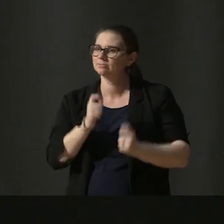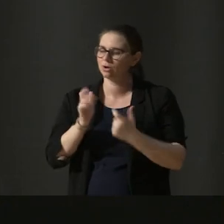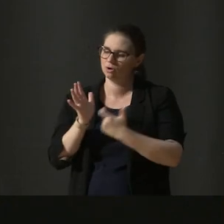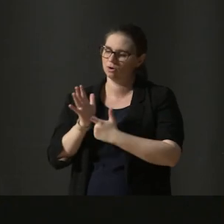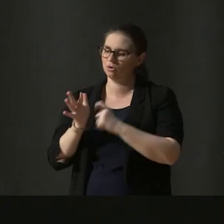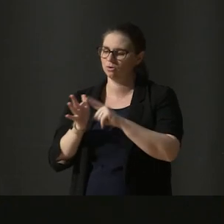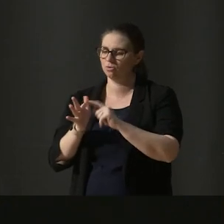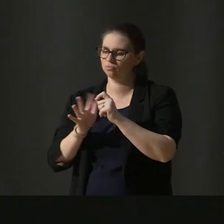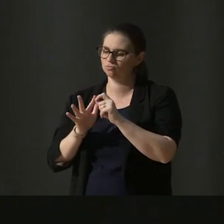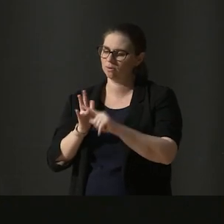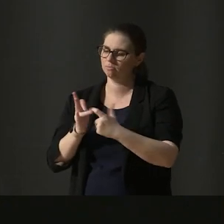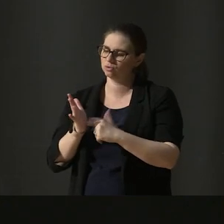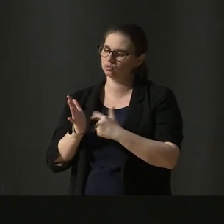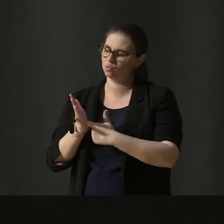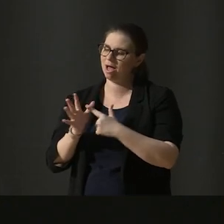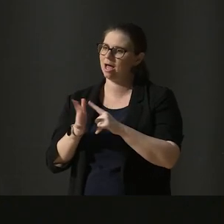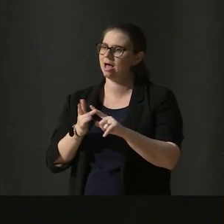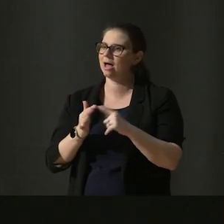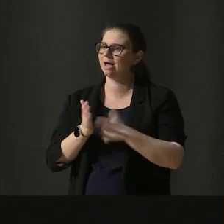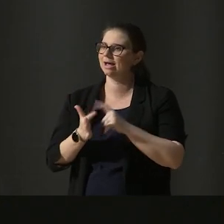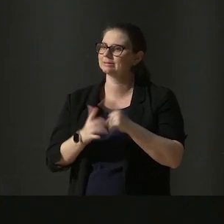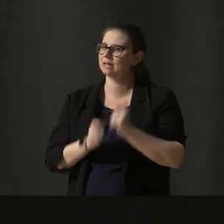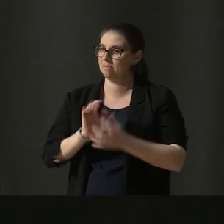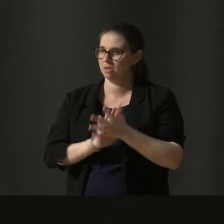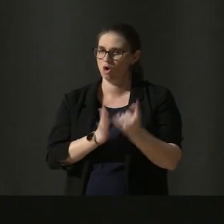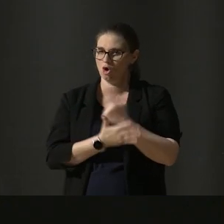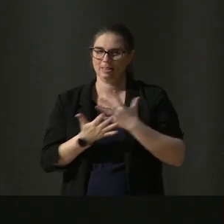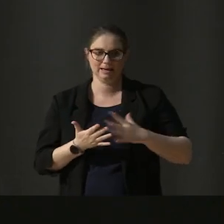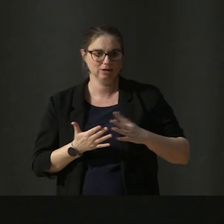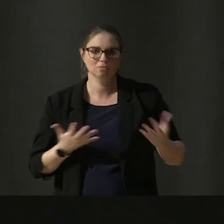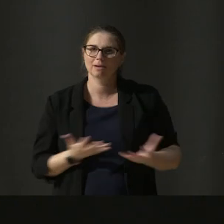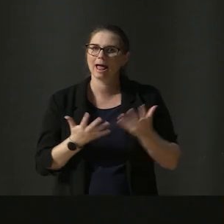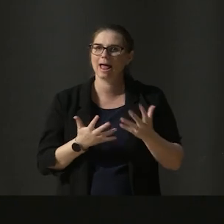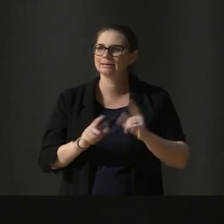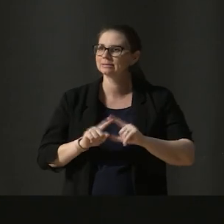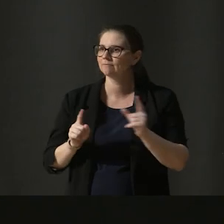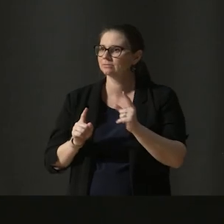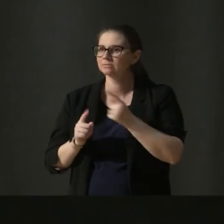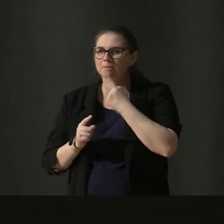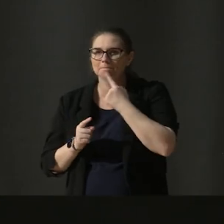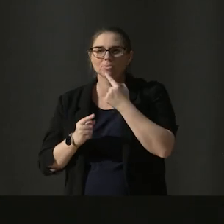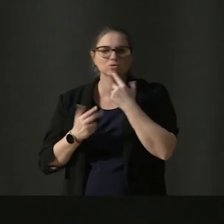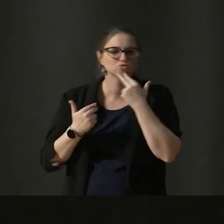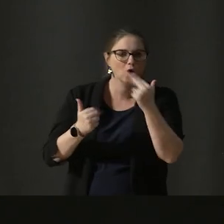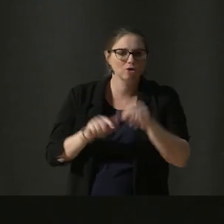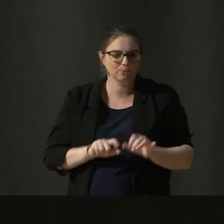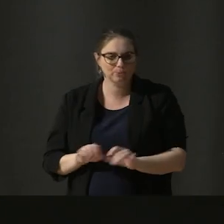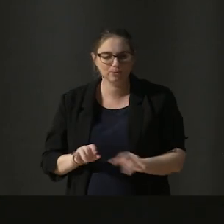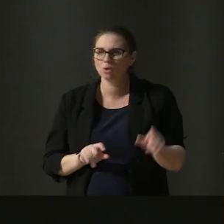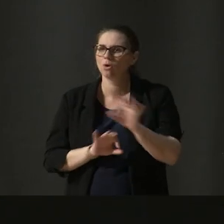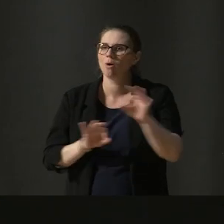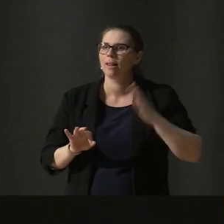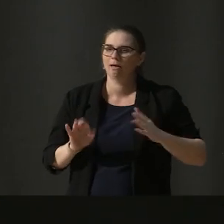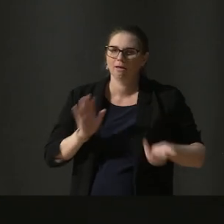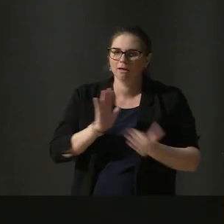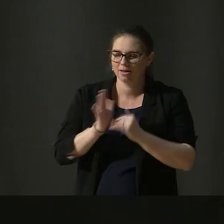exam, students only have to play pieces or songs. They no longer get tested on scales, technical exercises, ear